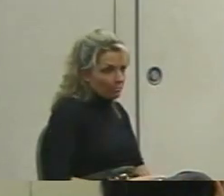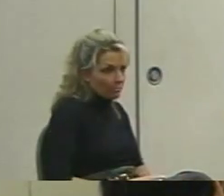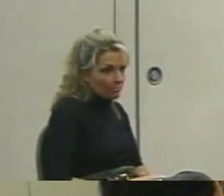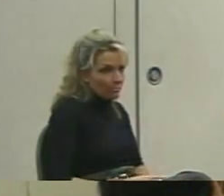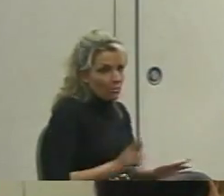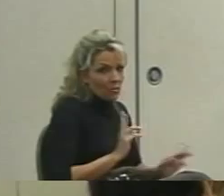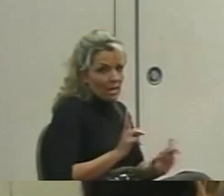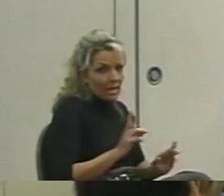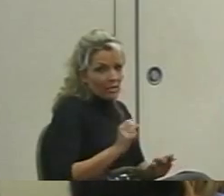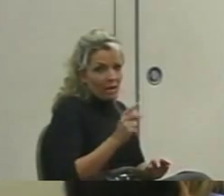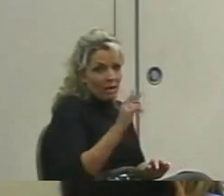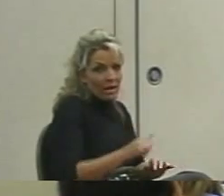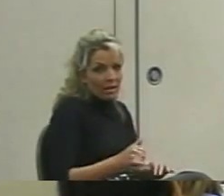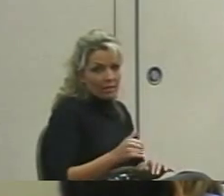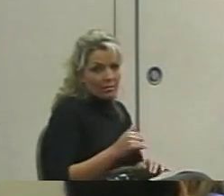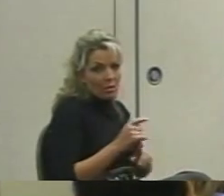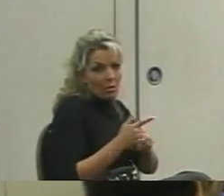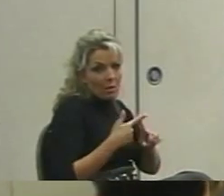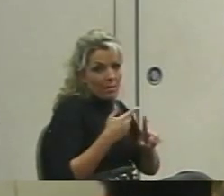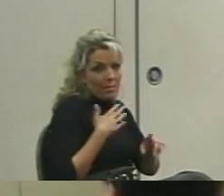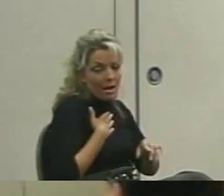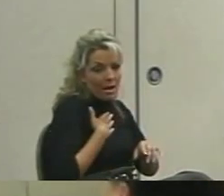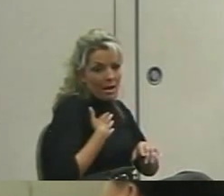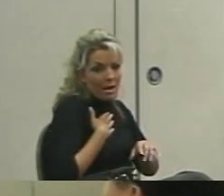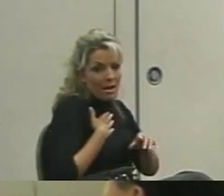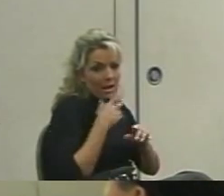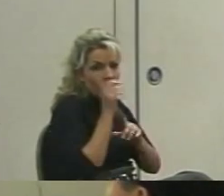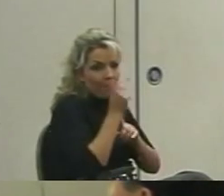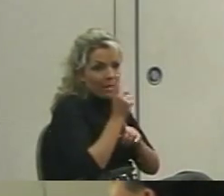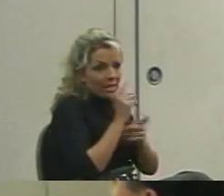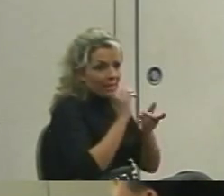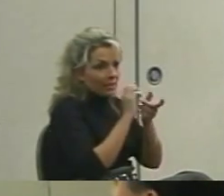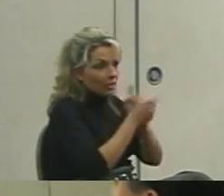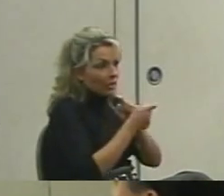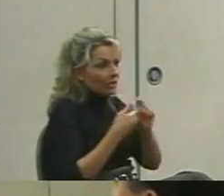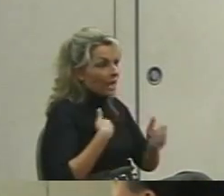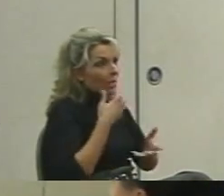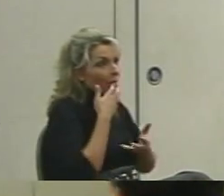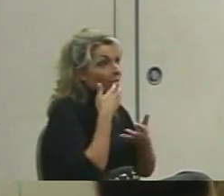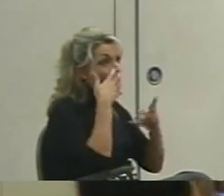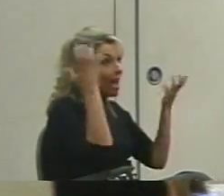Sherry? When my minute changes I'll shout start.